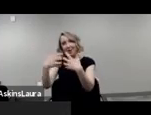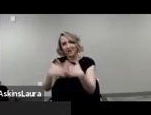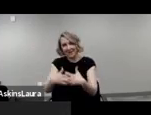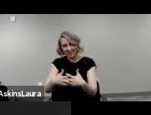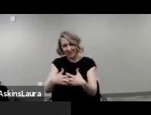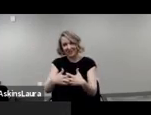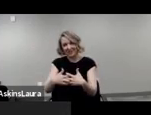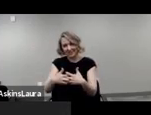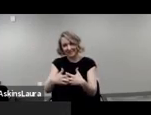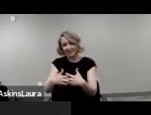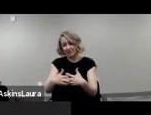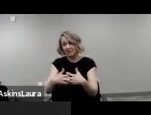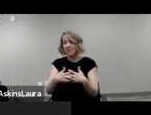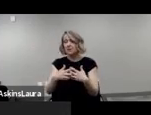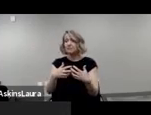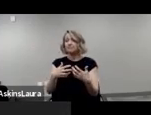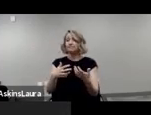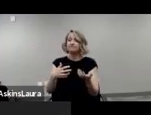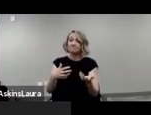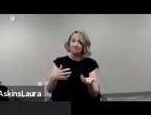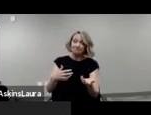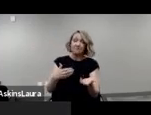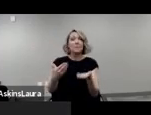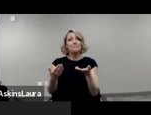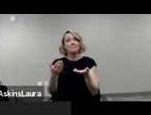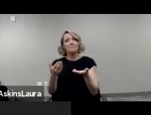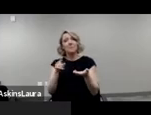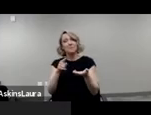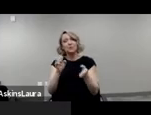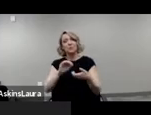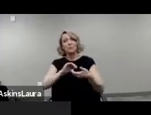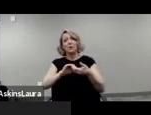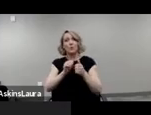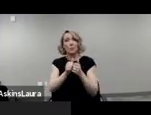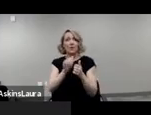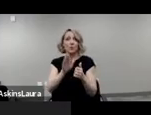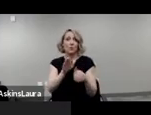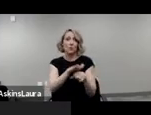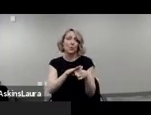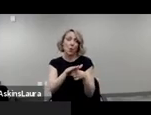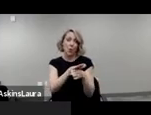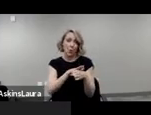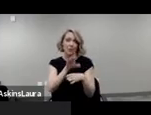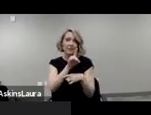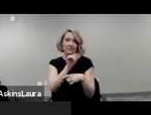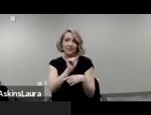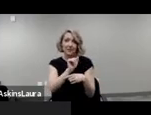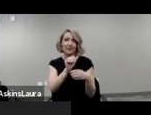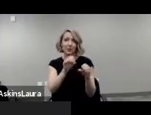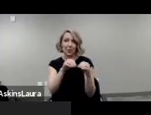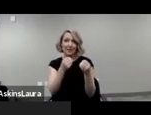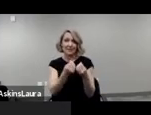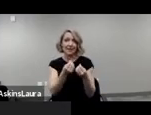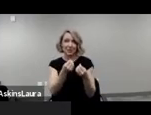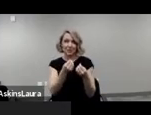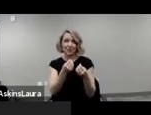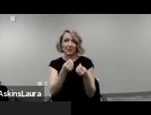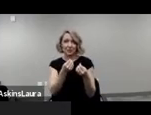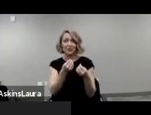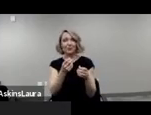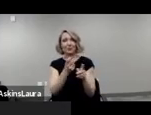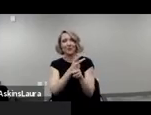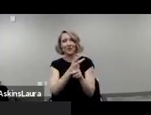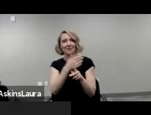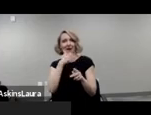be that can be a benefit of partnering with your local disability organizations to make that happen. Today, in